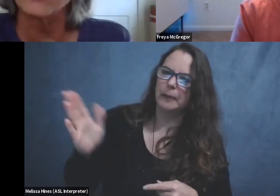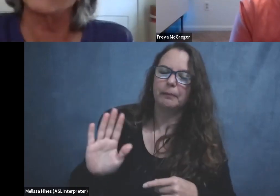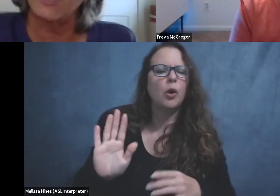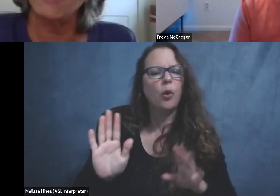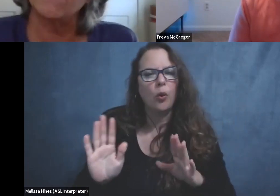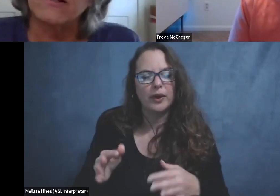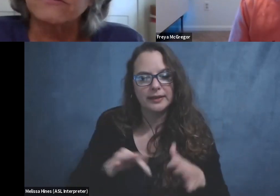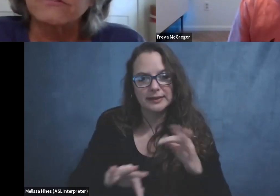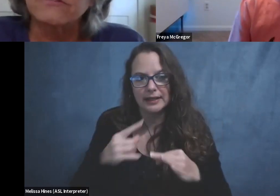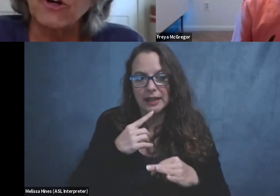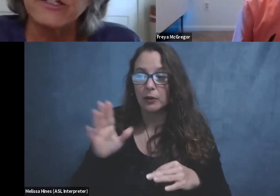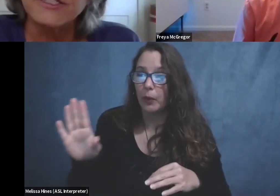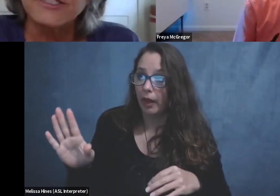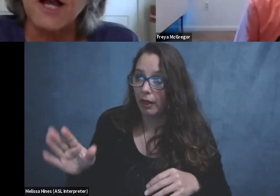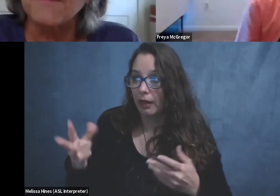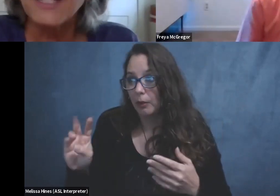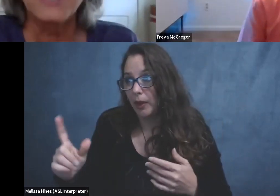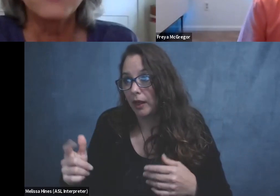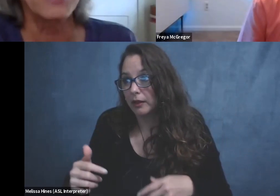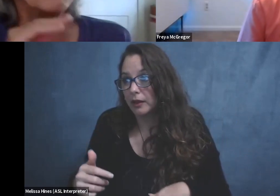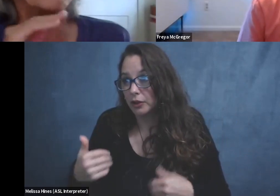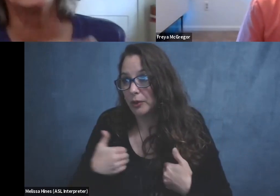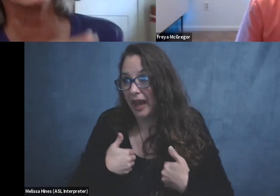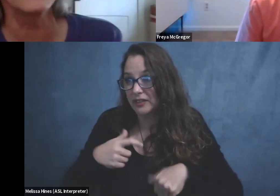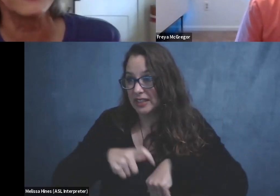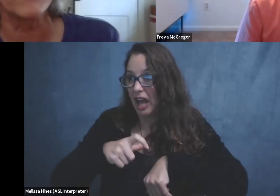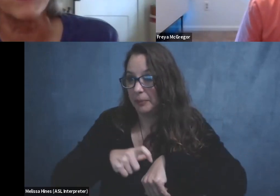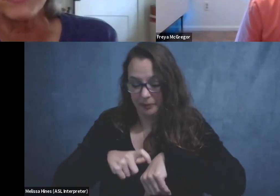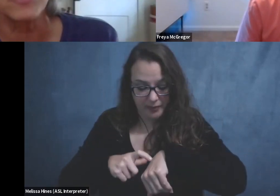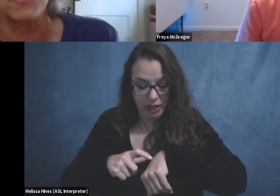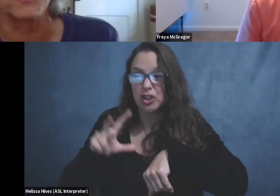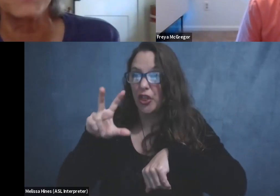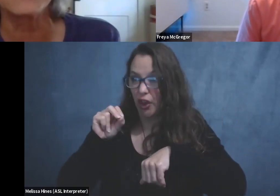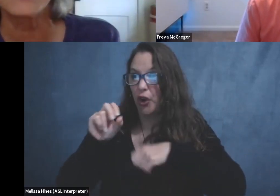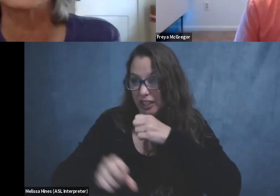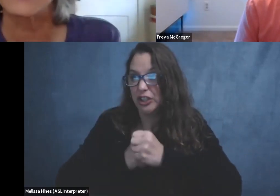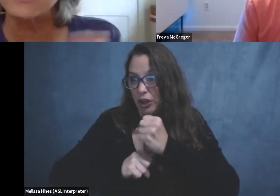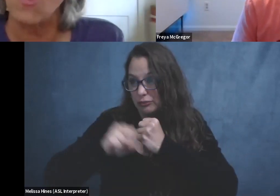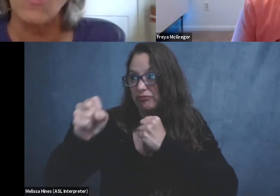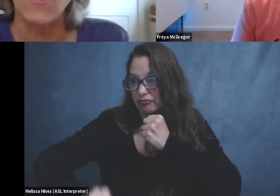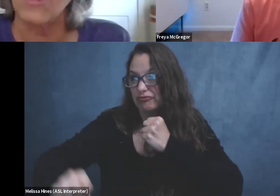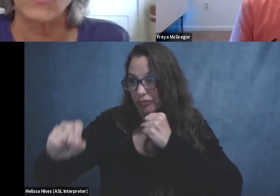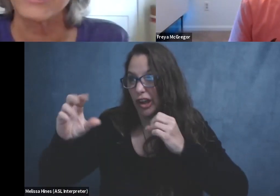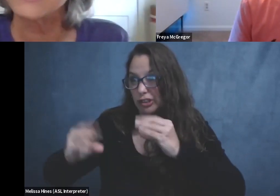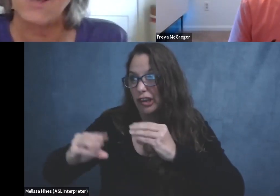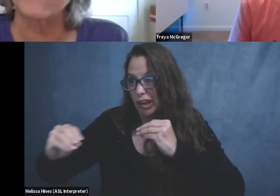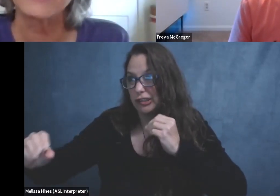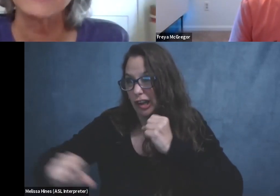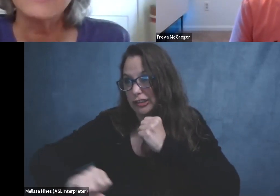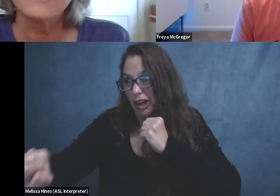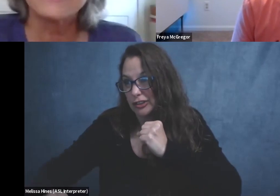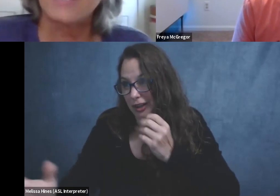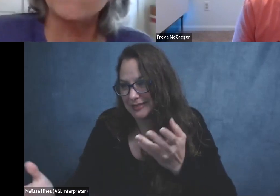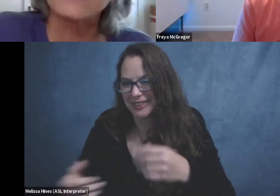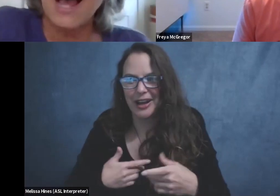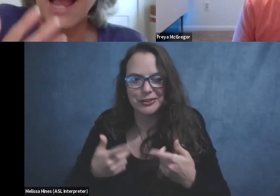um, well, have you got about 30 years to talk about it? I try to immediately introduce humor because that takes all the awkwardness out of